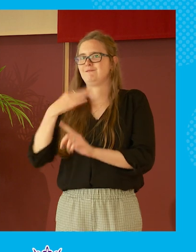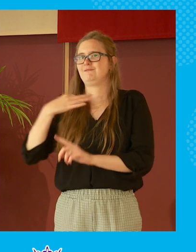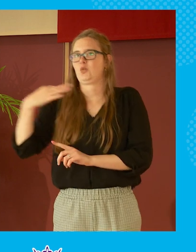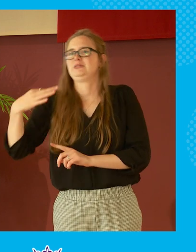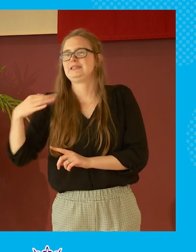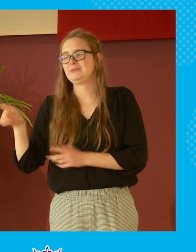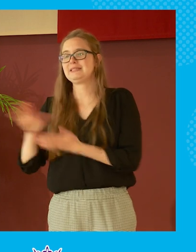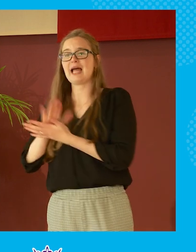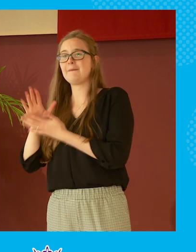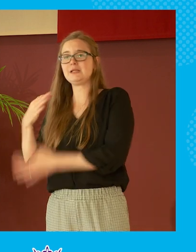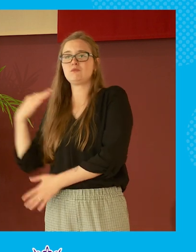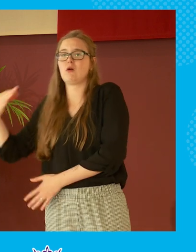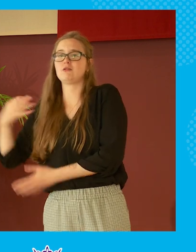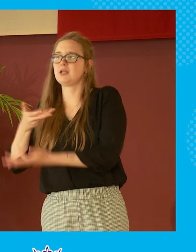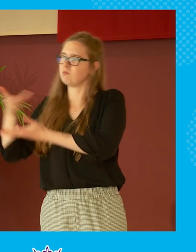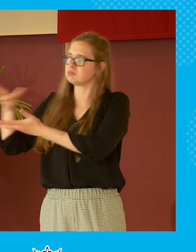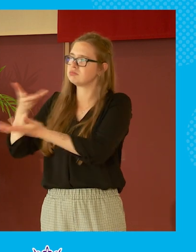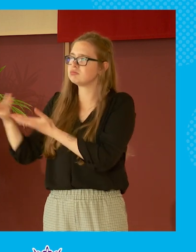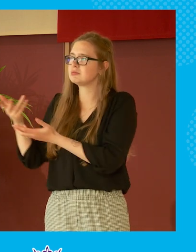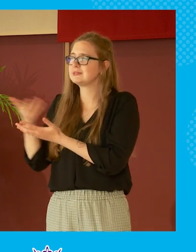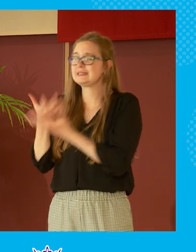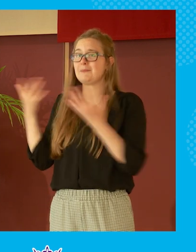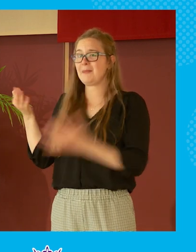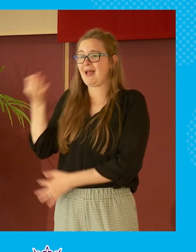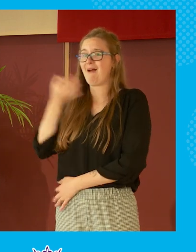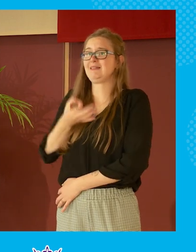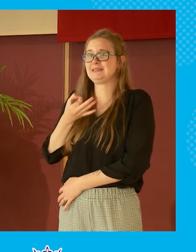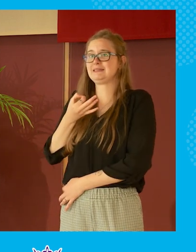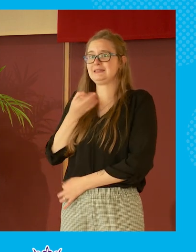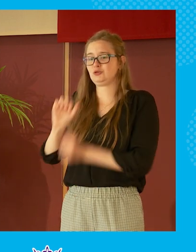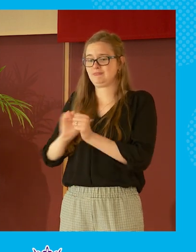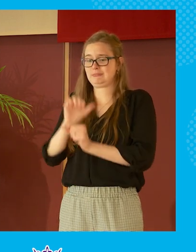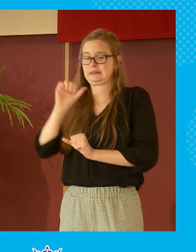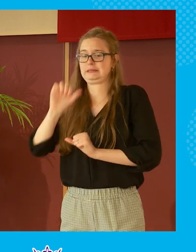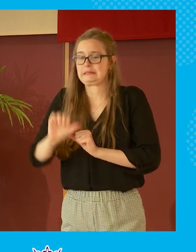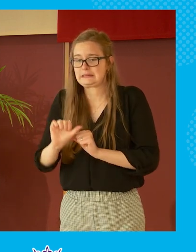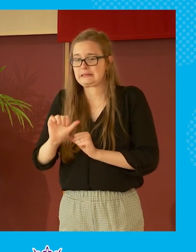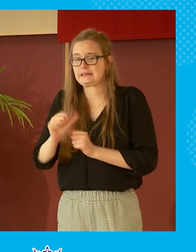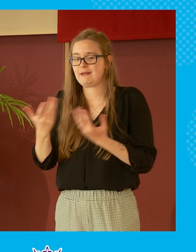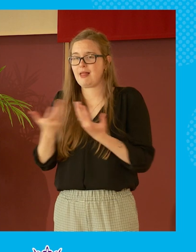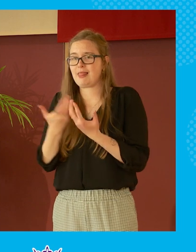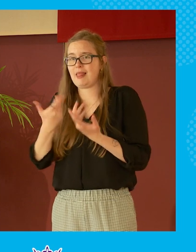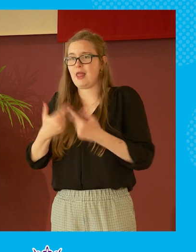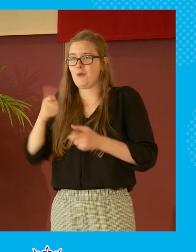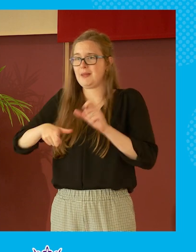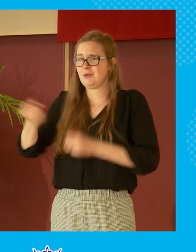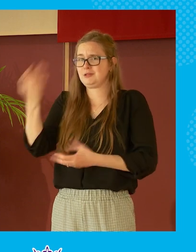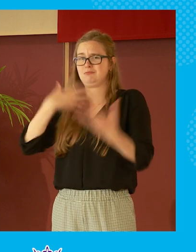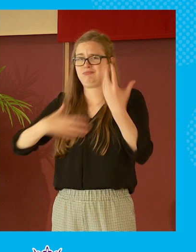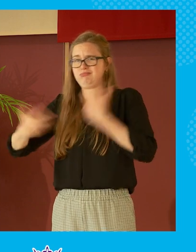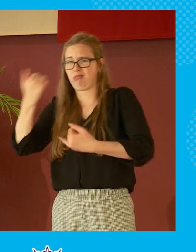willing to do but that's quite a big ask to put yourself out there and have people you know throwing things at you on twitter or